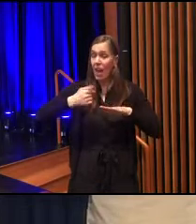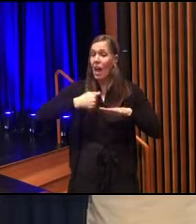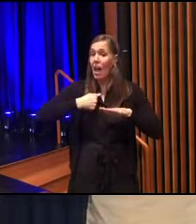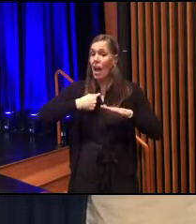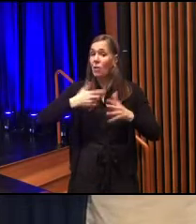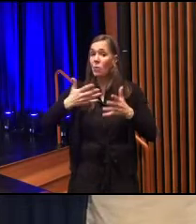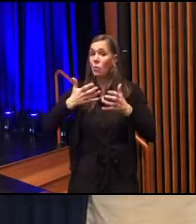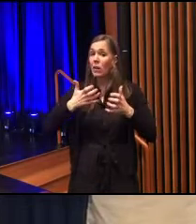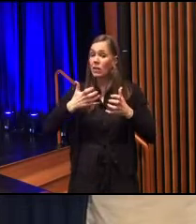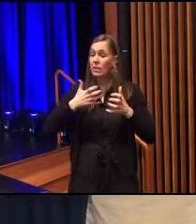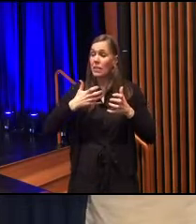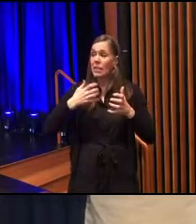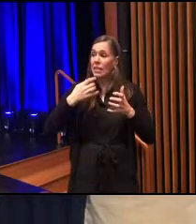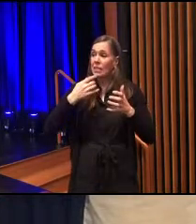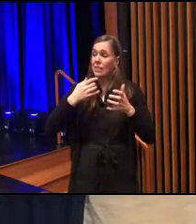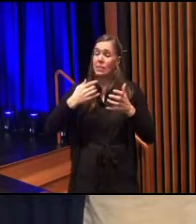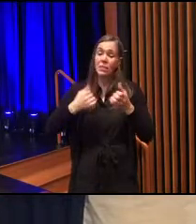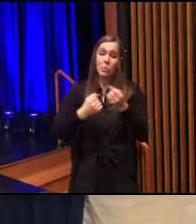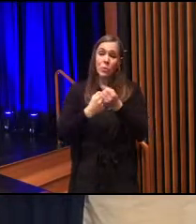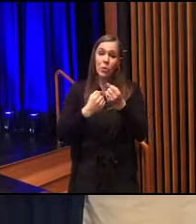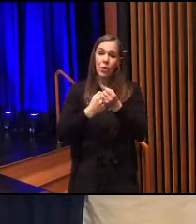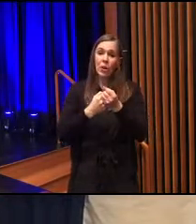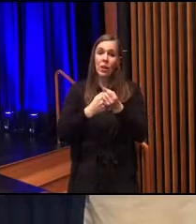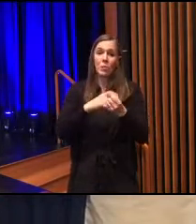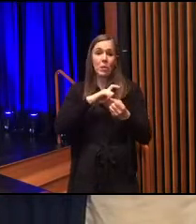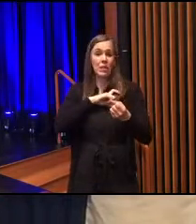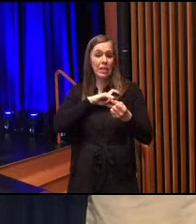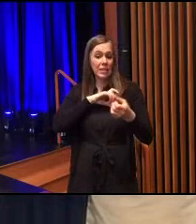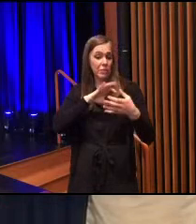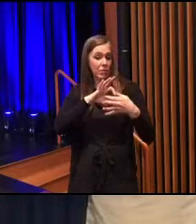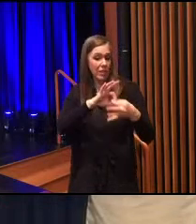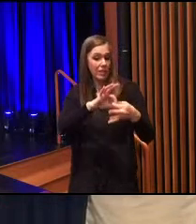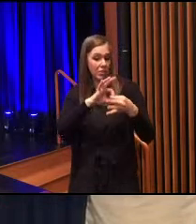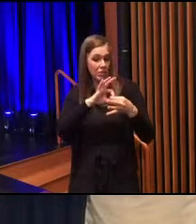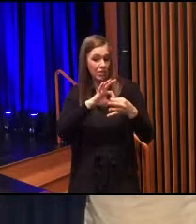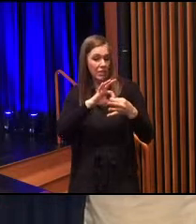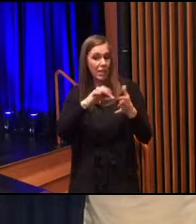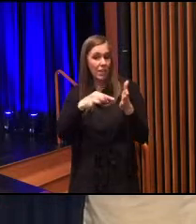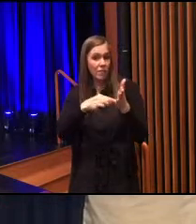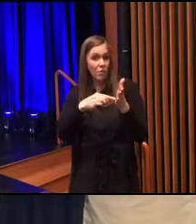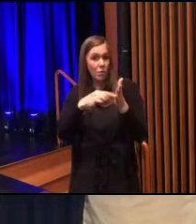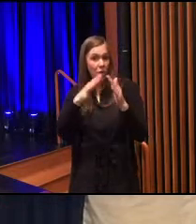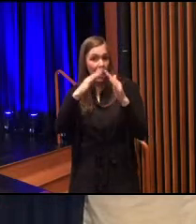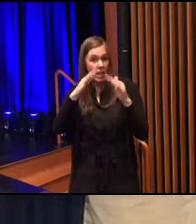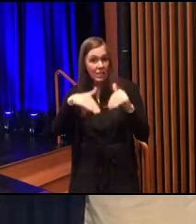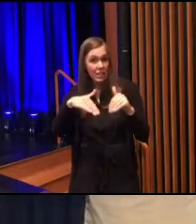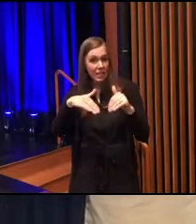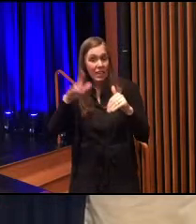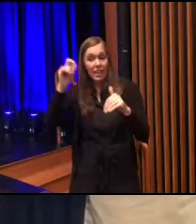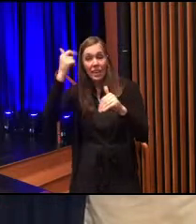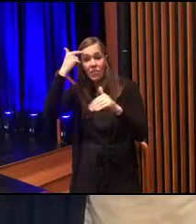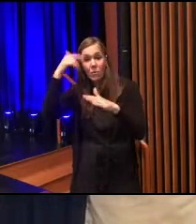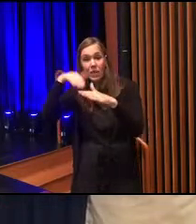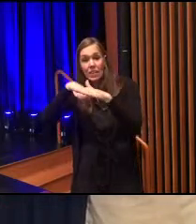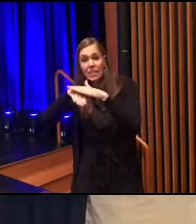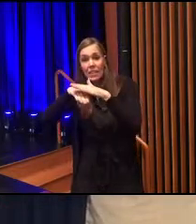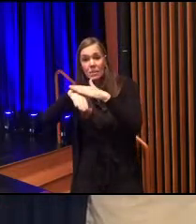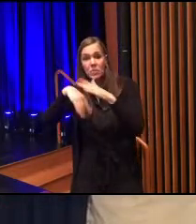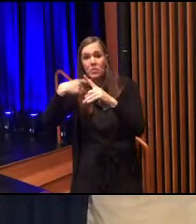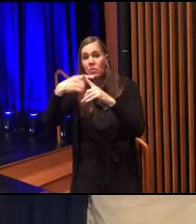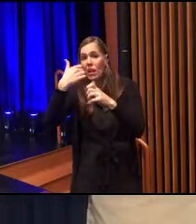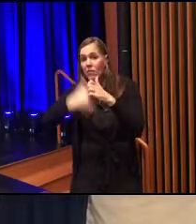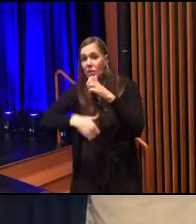community-police relations, expanding affordable housing, and making government accessible to everyone in the city.